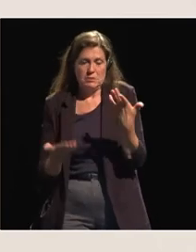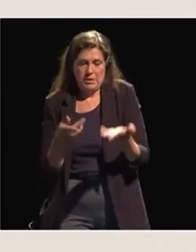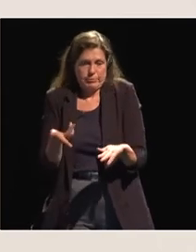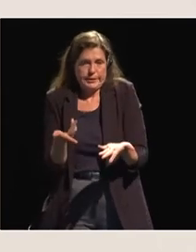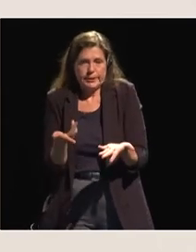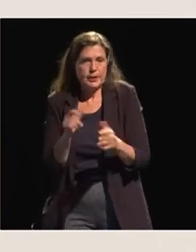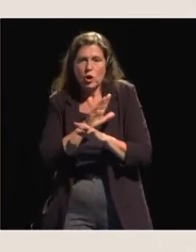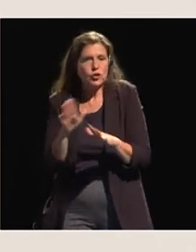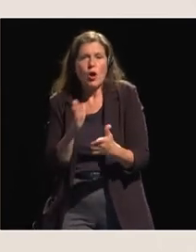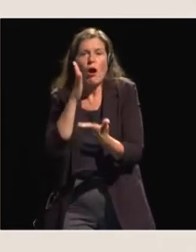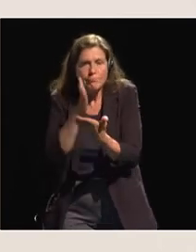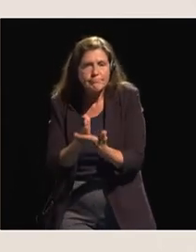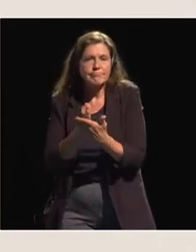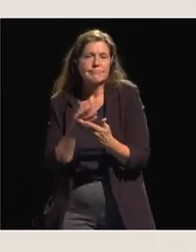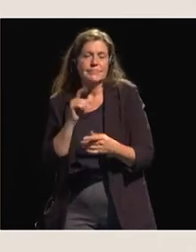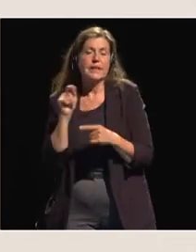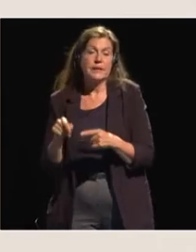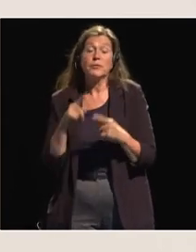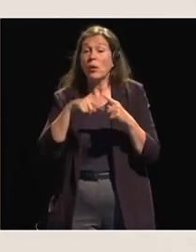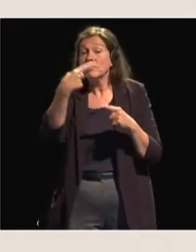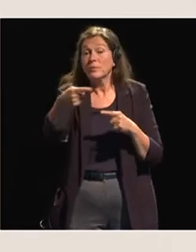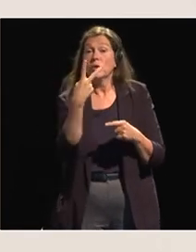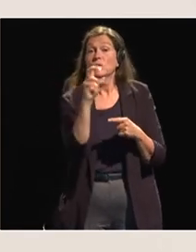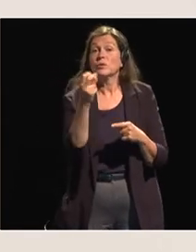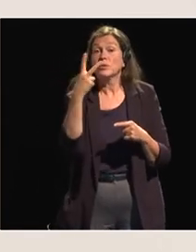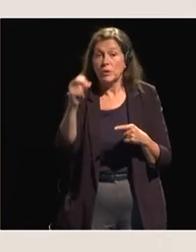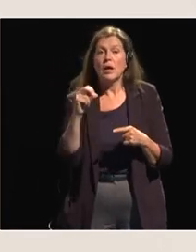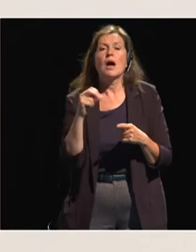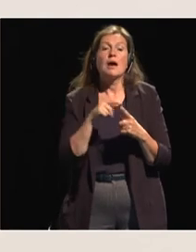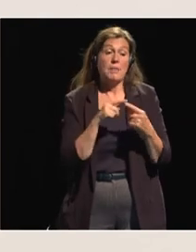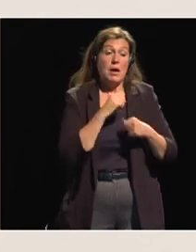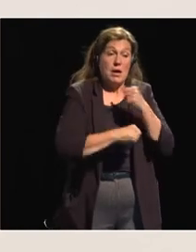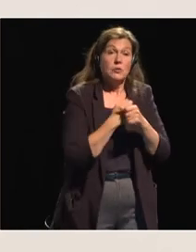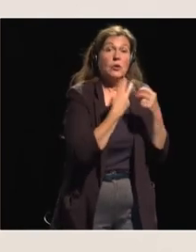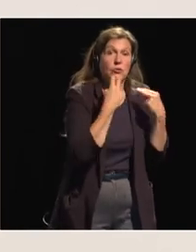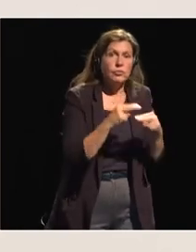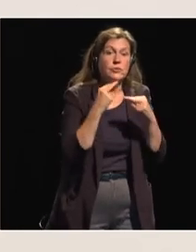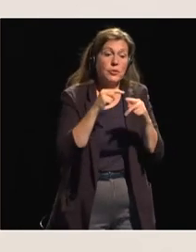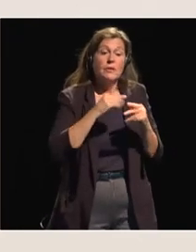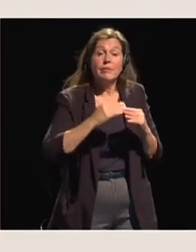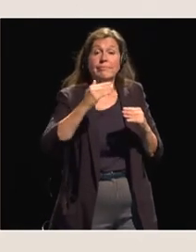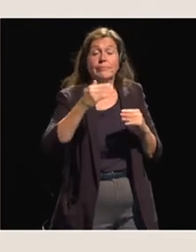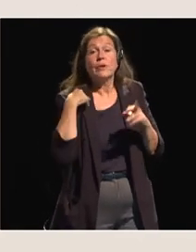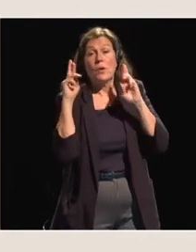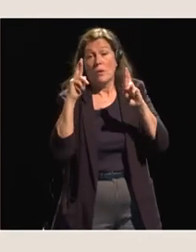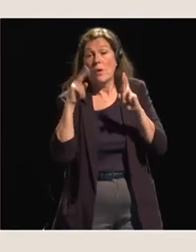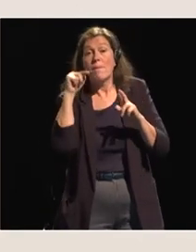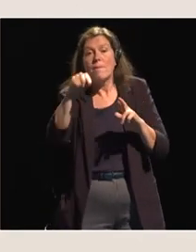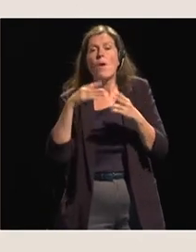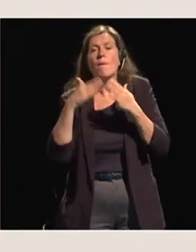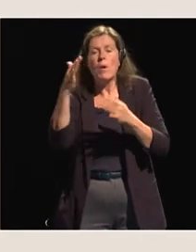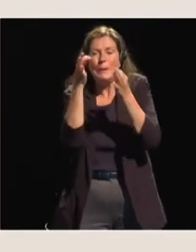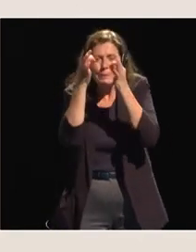edition of 2020 by annual review report will be more precise and we include more indicators